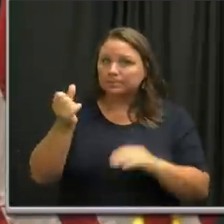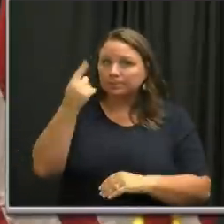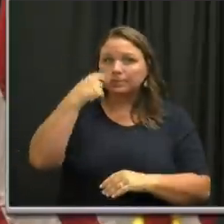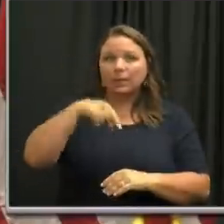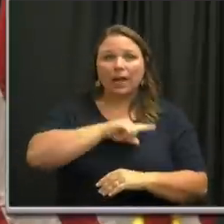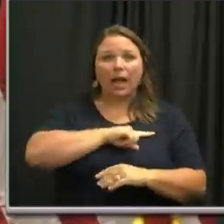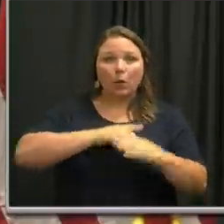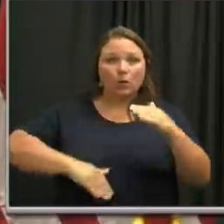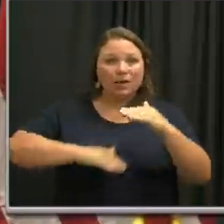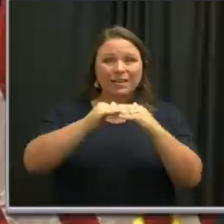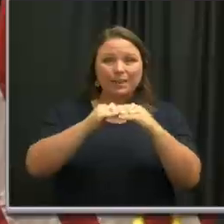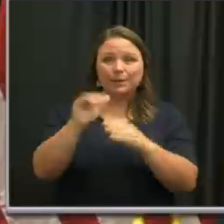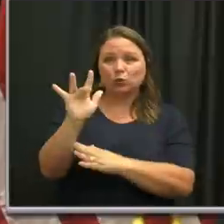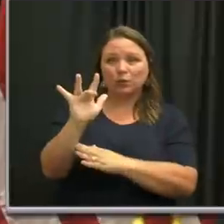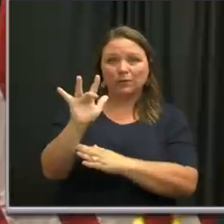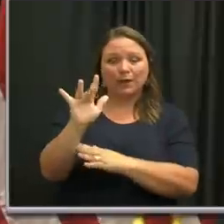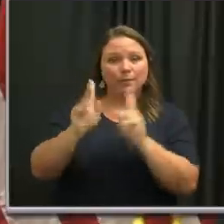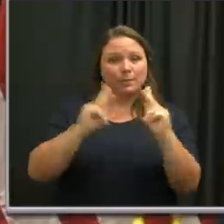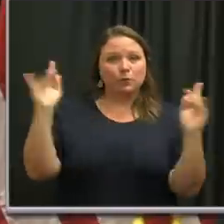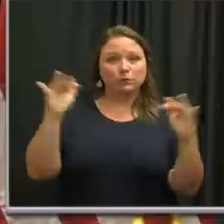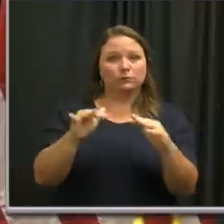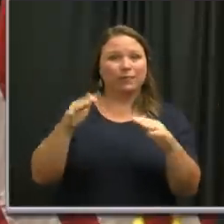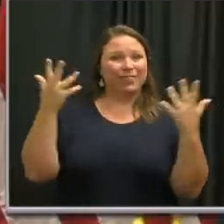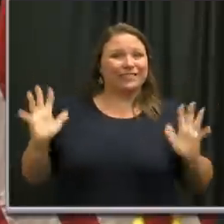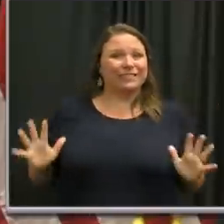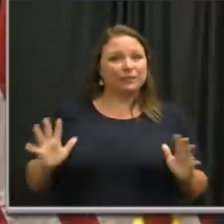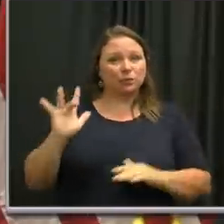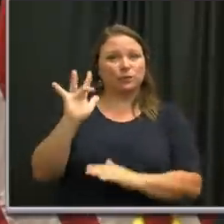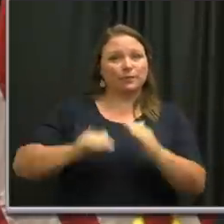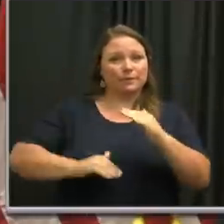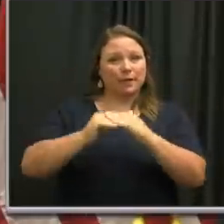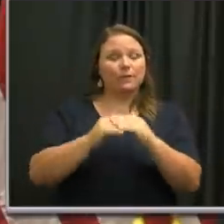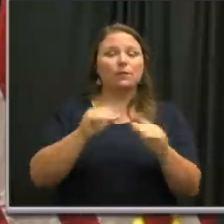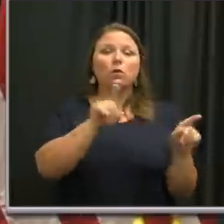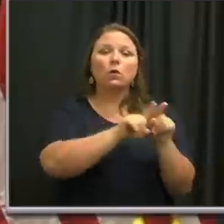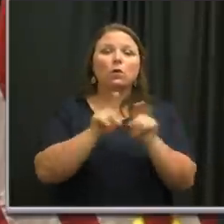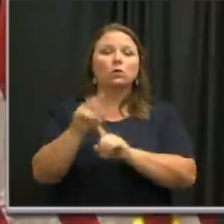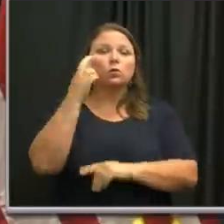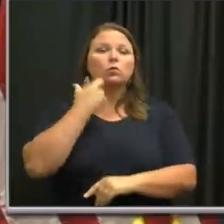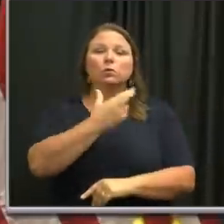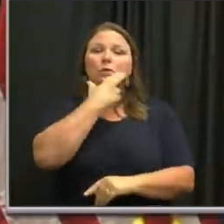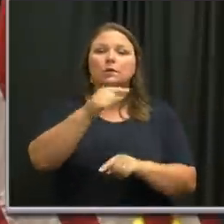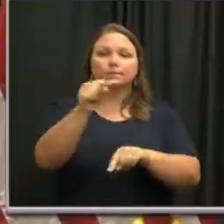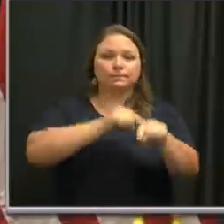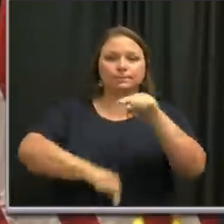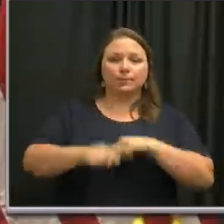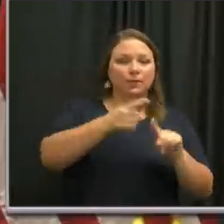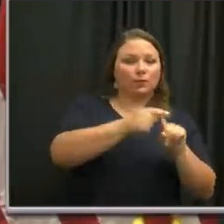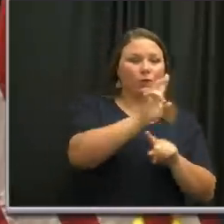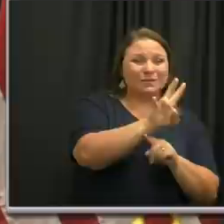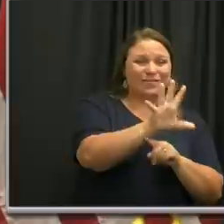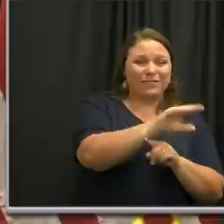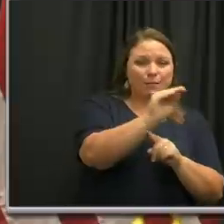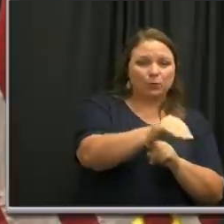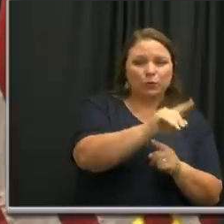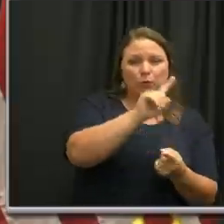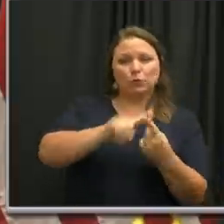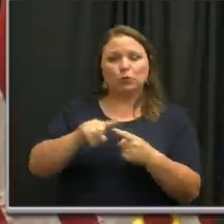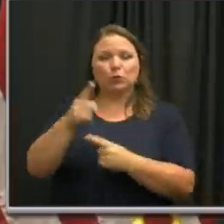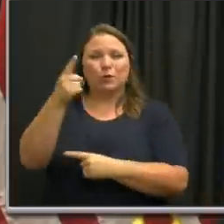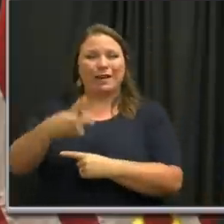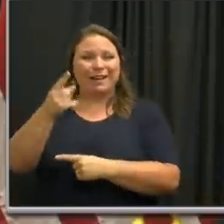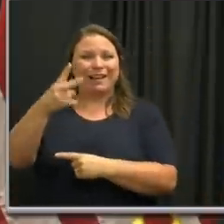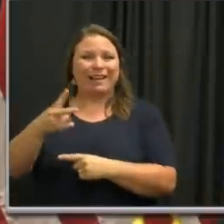on gathering size is 25. And restaurants will move back from 75% capacity to 50%